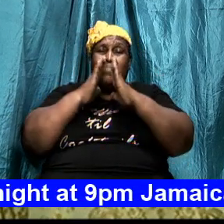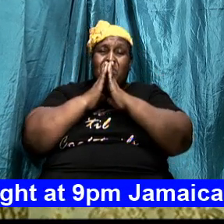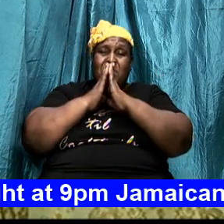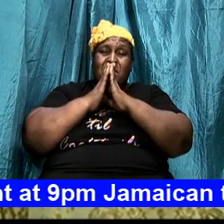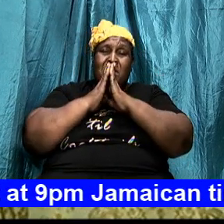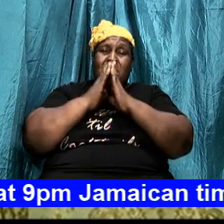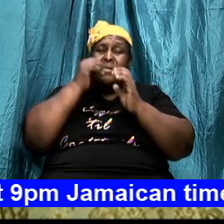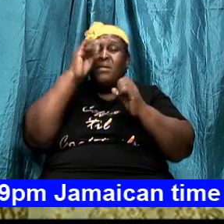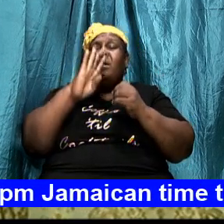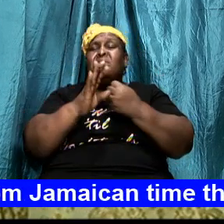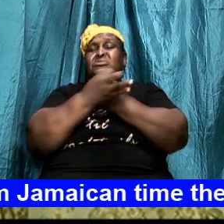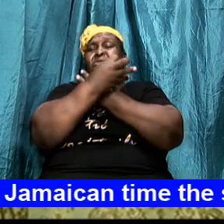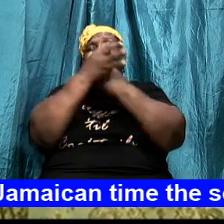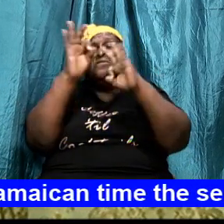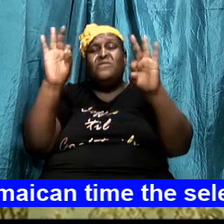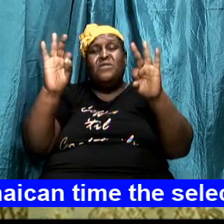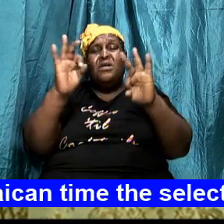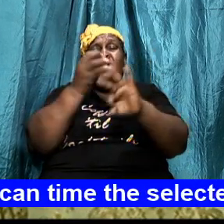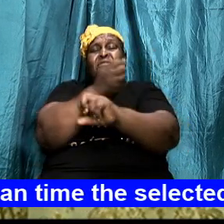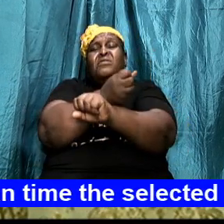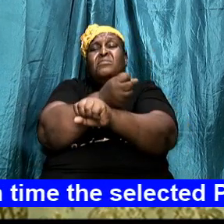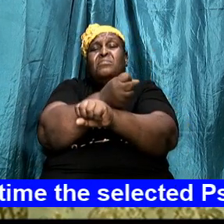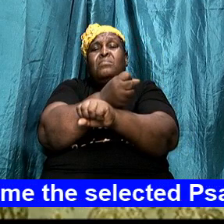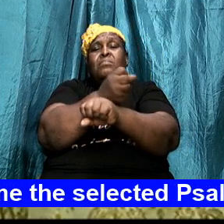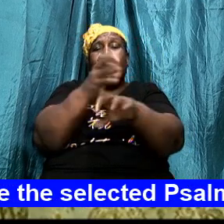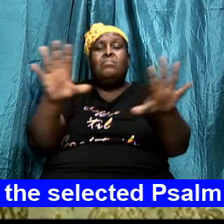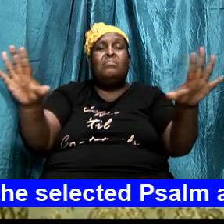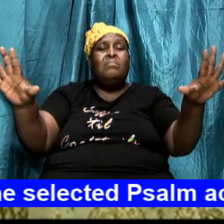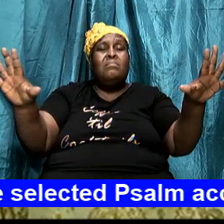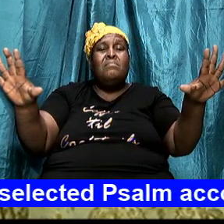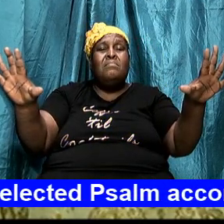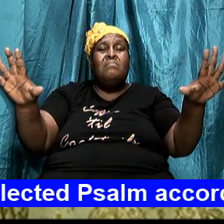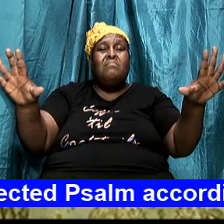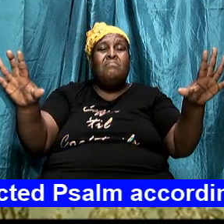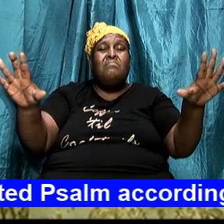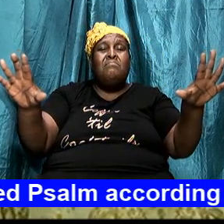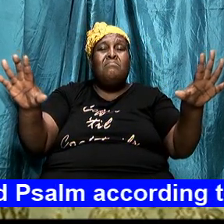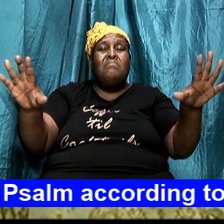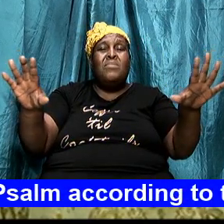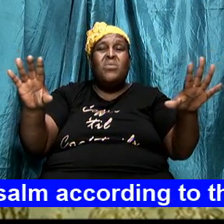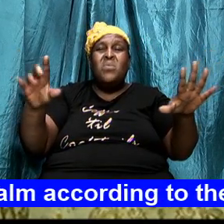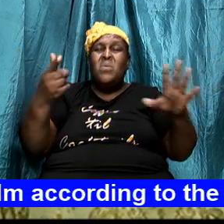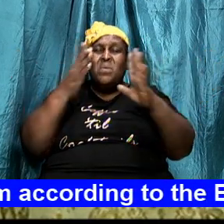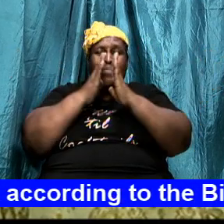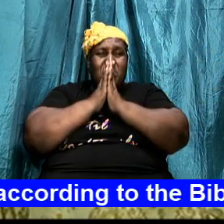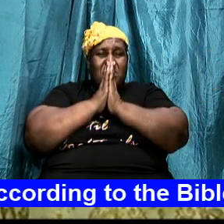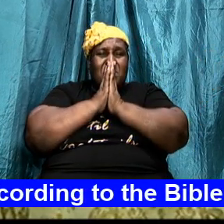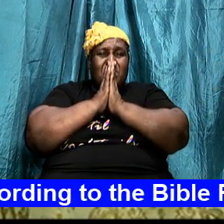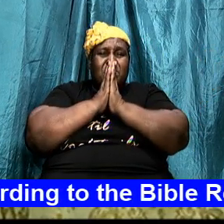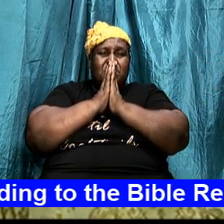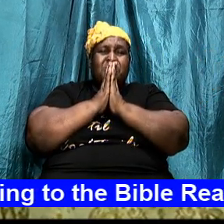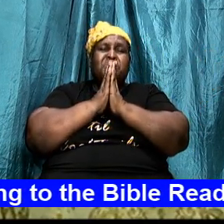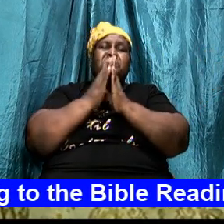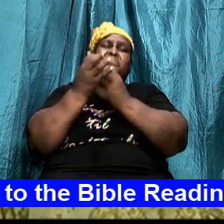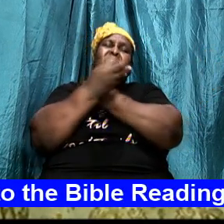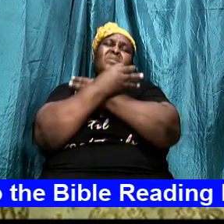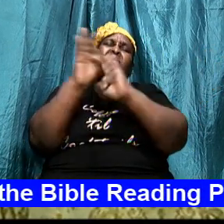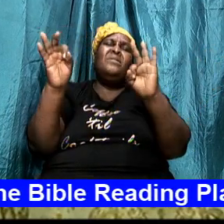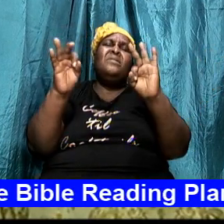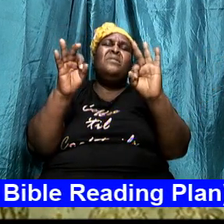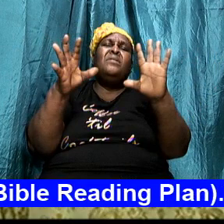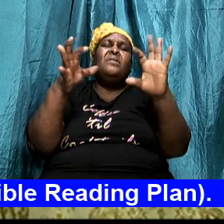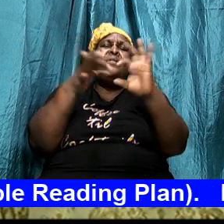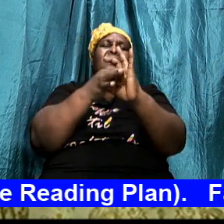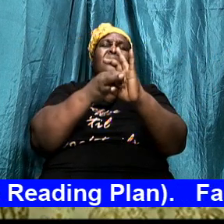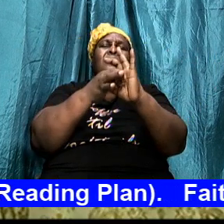you up from the shatters only divine intervention is going to free you up from the chains that the adversary